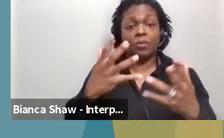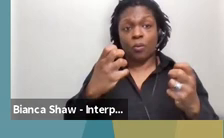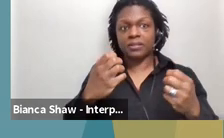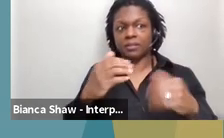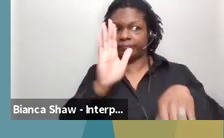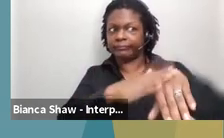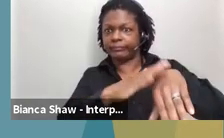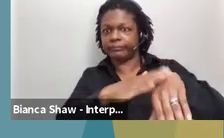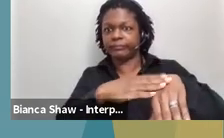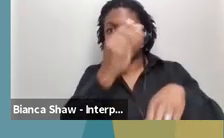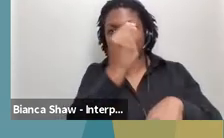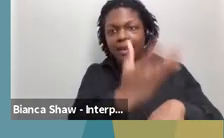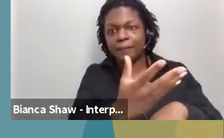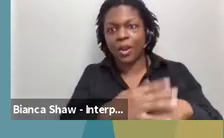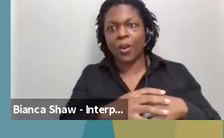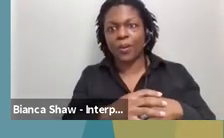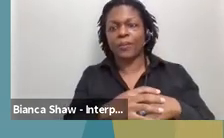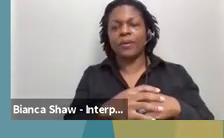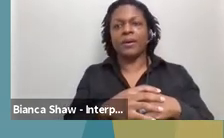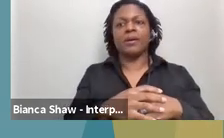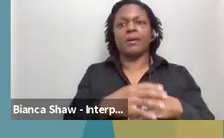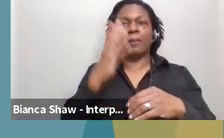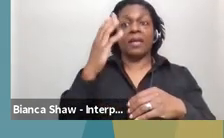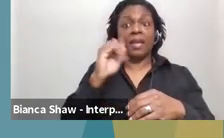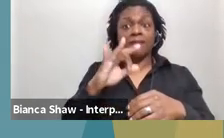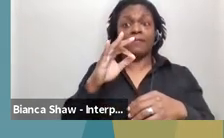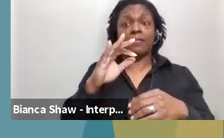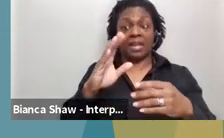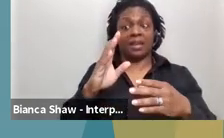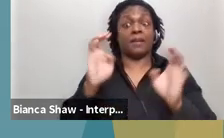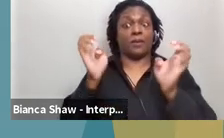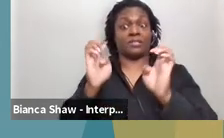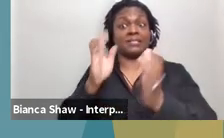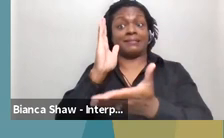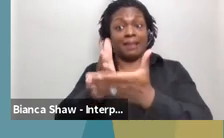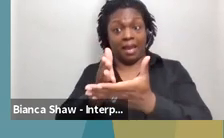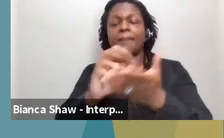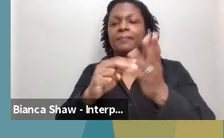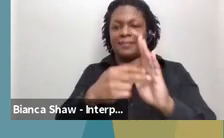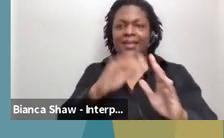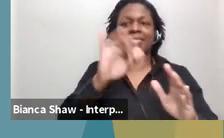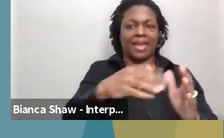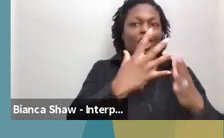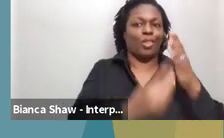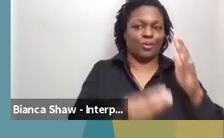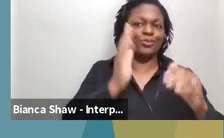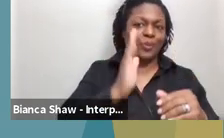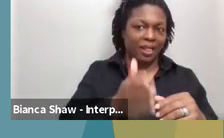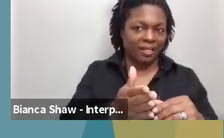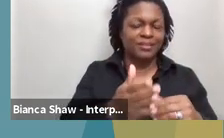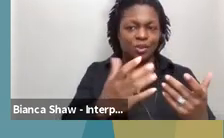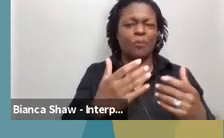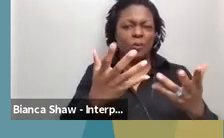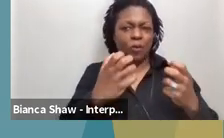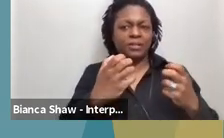if they get, um, if, if they in fact will be closed, the letter that they will receive will provide them with where they can go if they